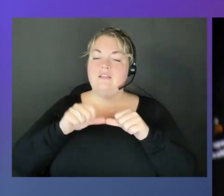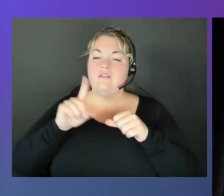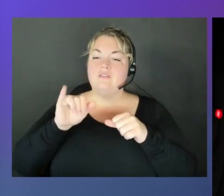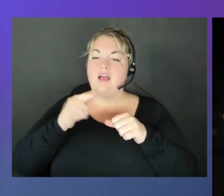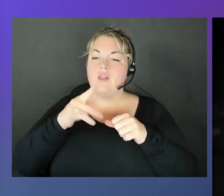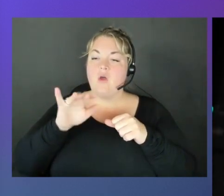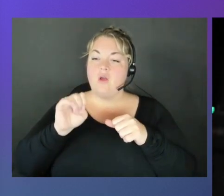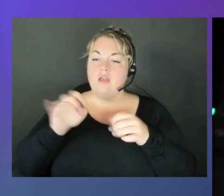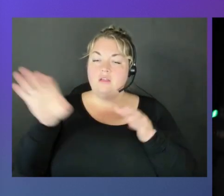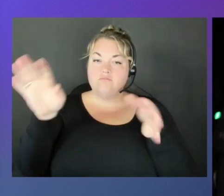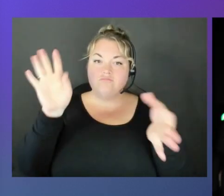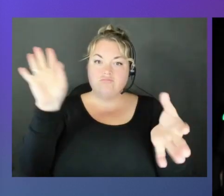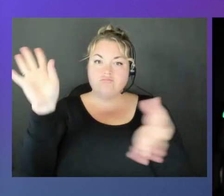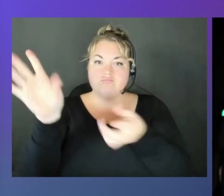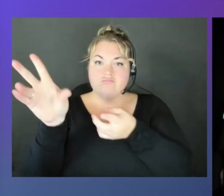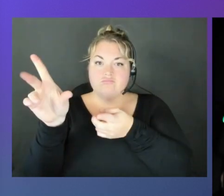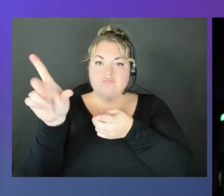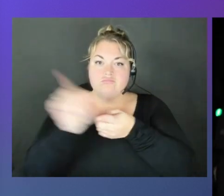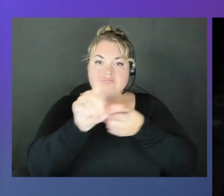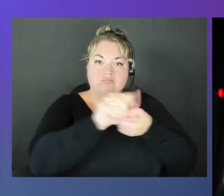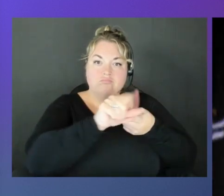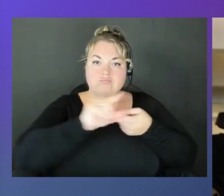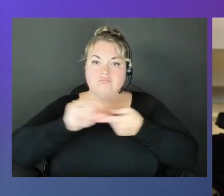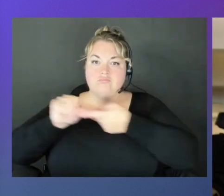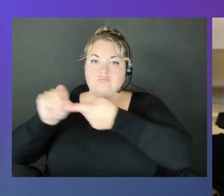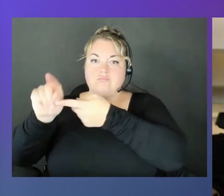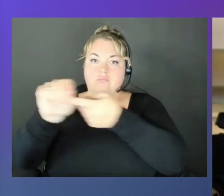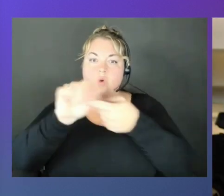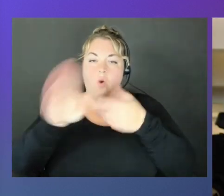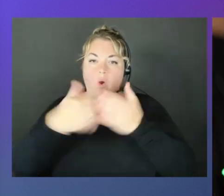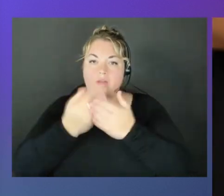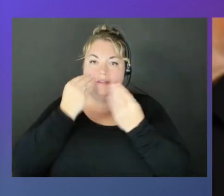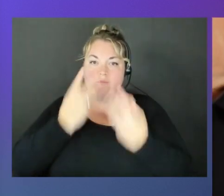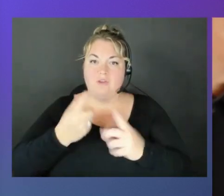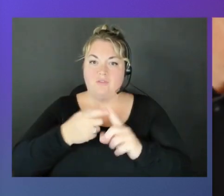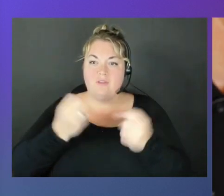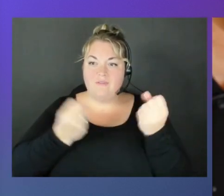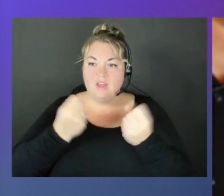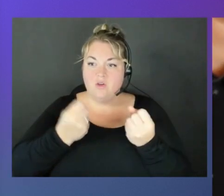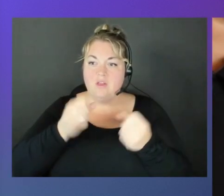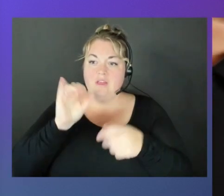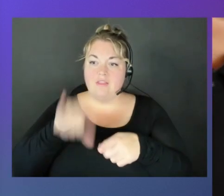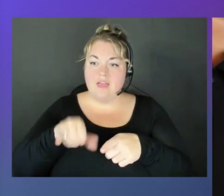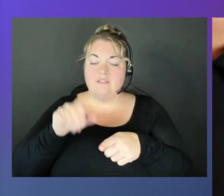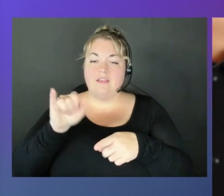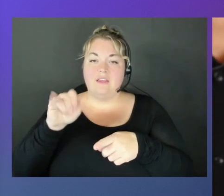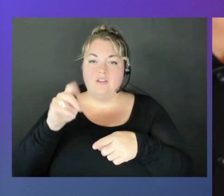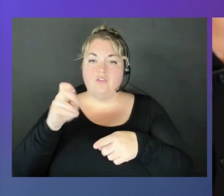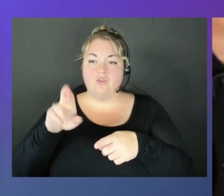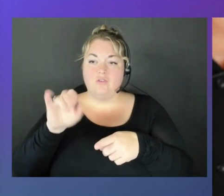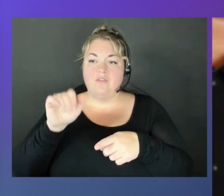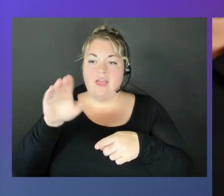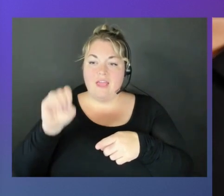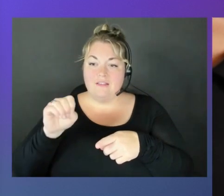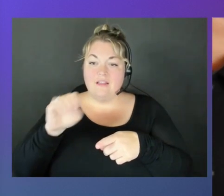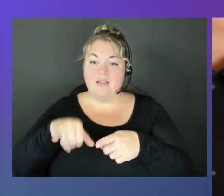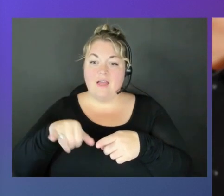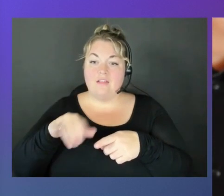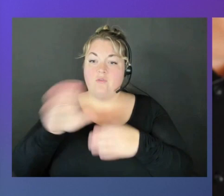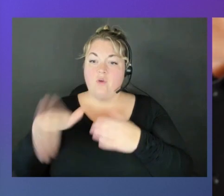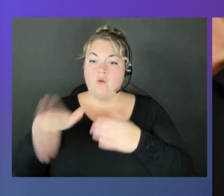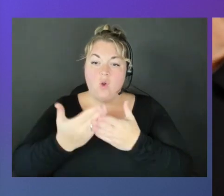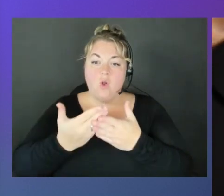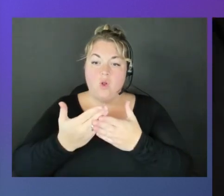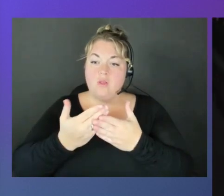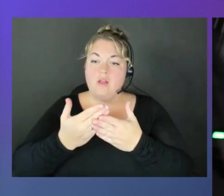have in the vehicle with different automotive interfaces. So in this example, we have camera interface, CAN that all of your vehicles have. We